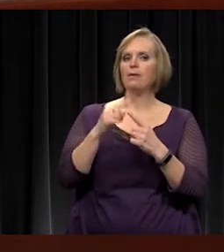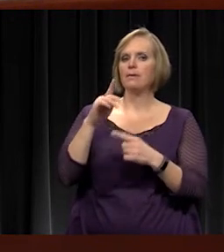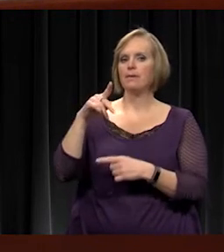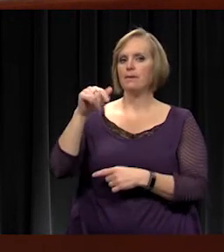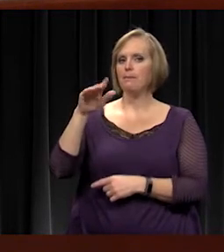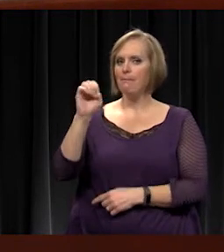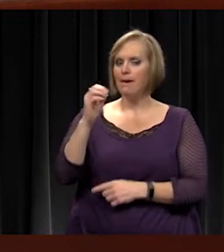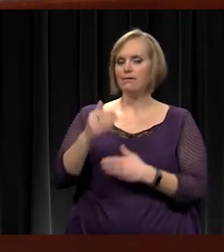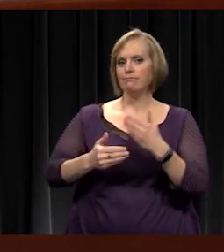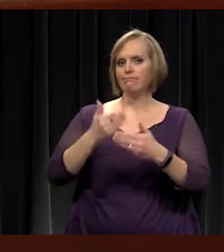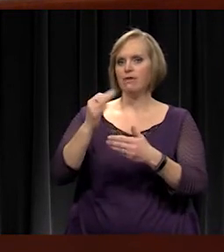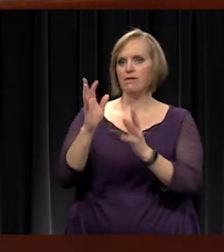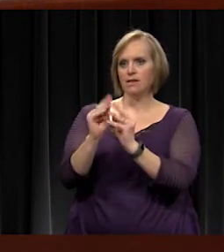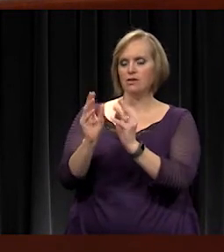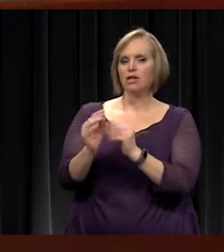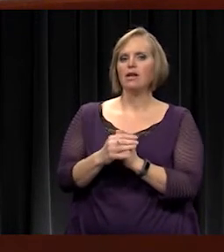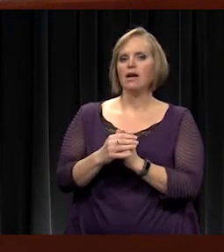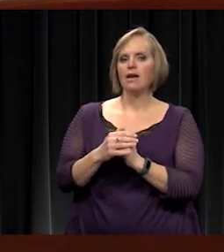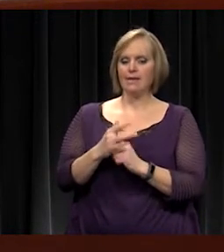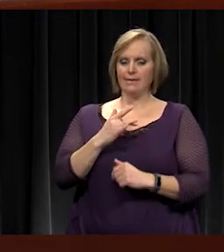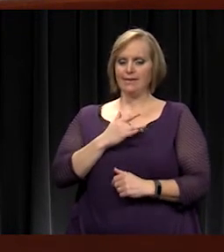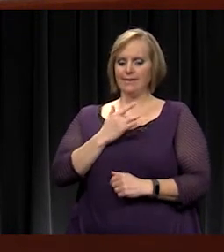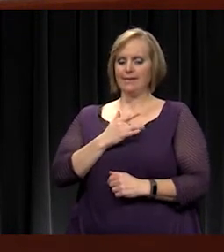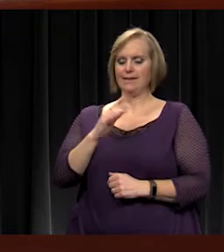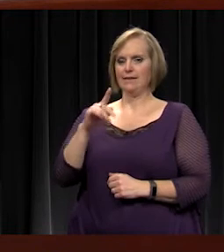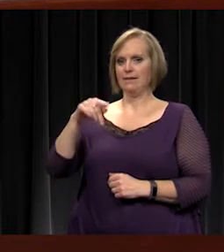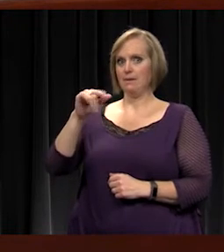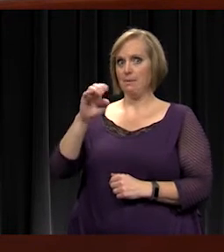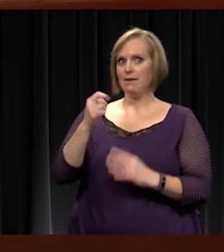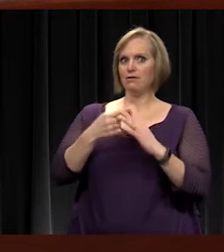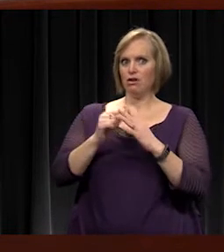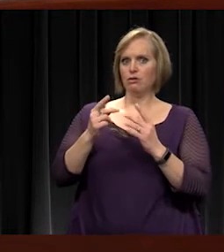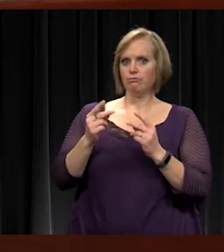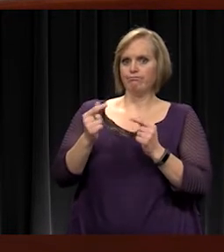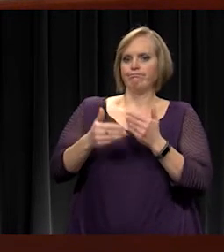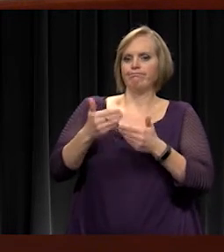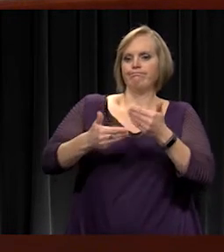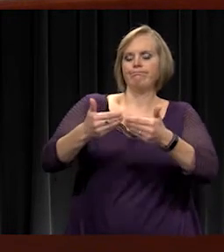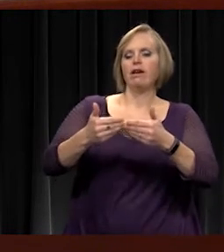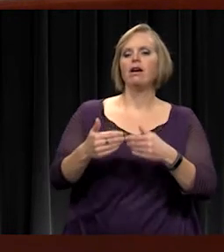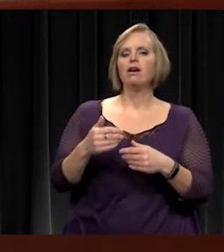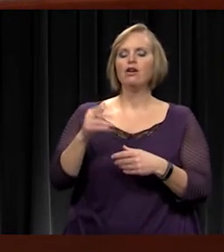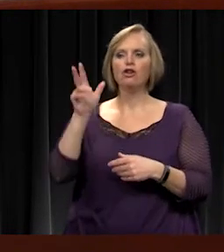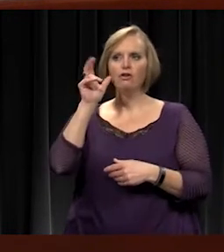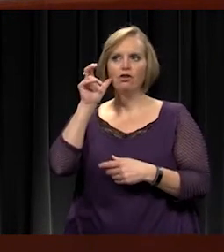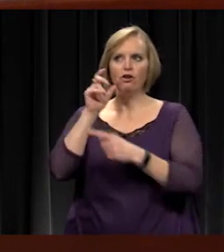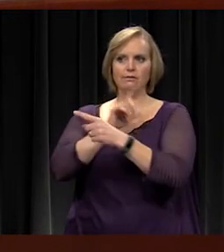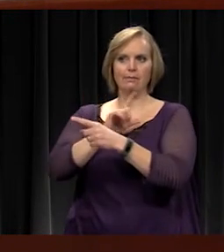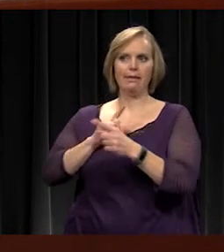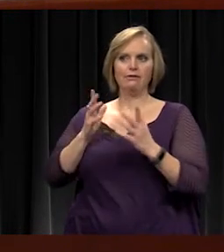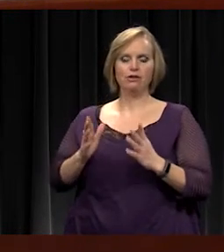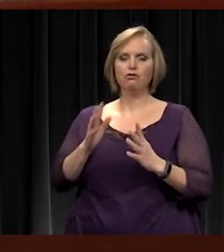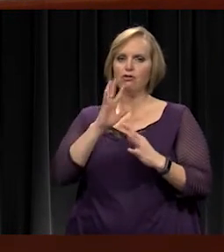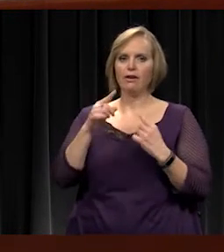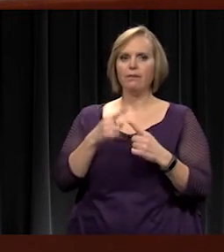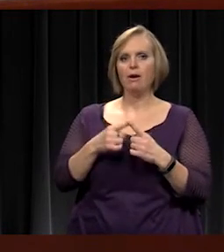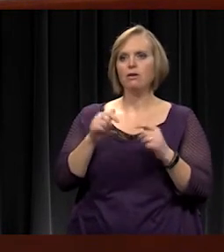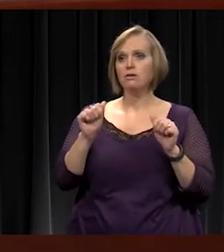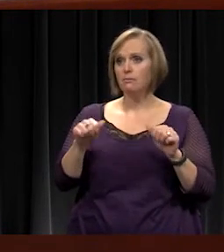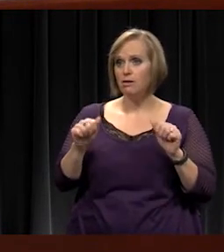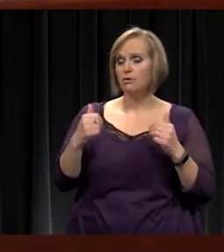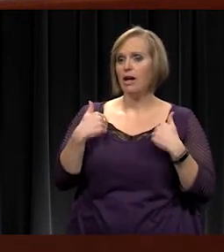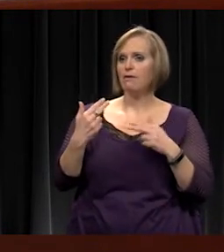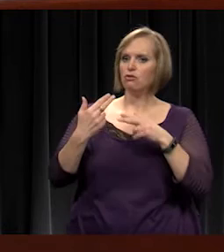They are sensing that the pace is starting to pick up. And again, you've heard some legislators talk about it might be possible to have a short